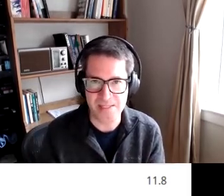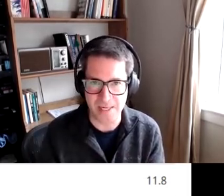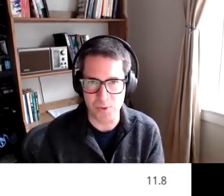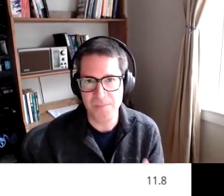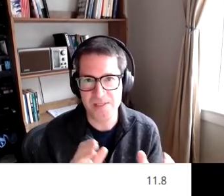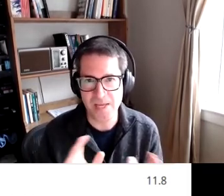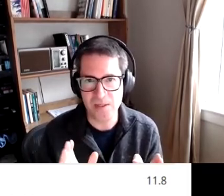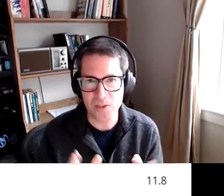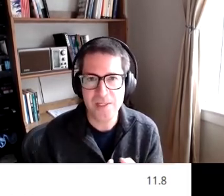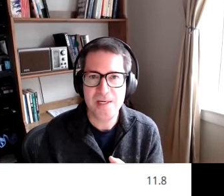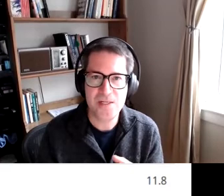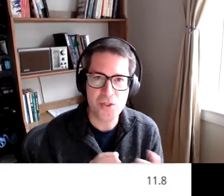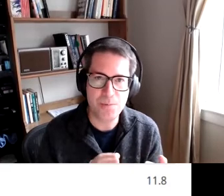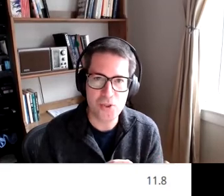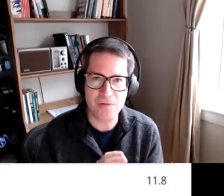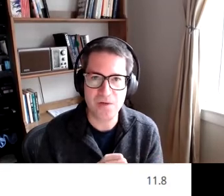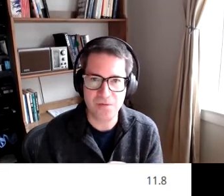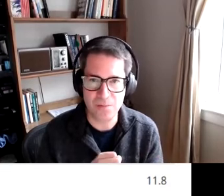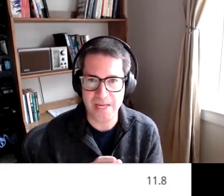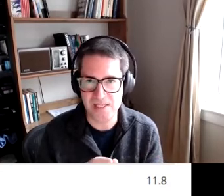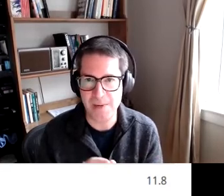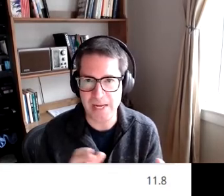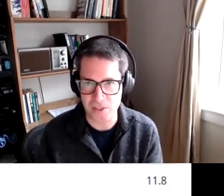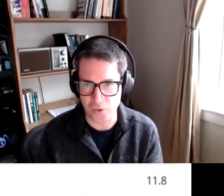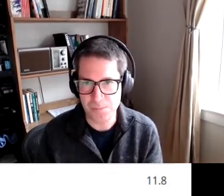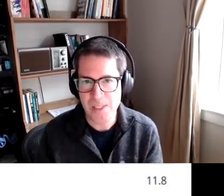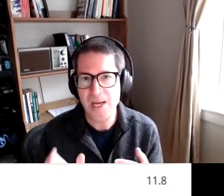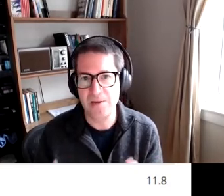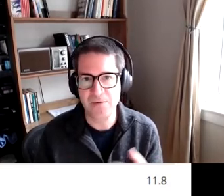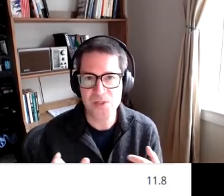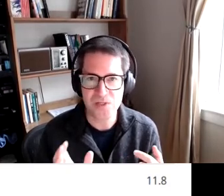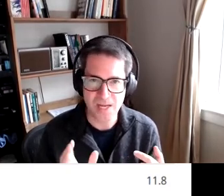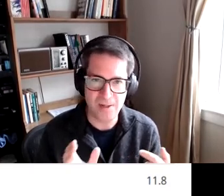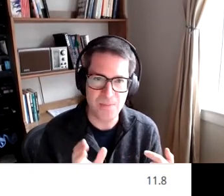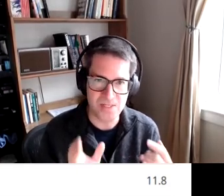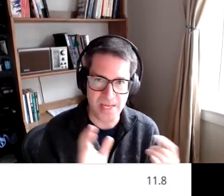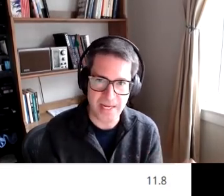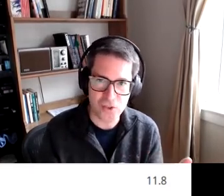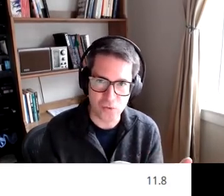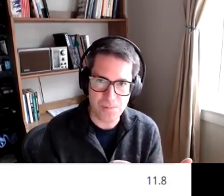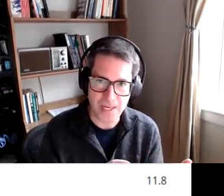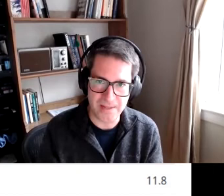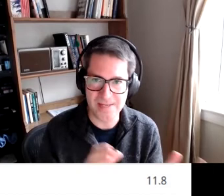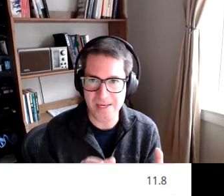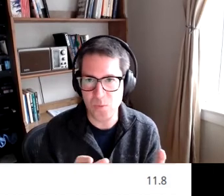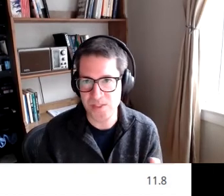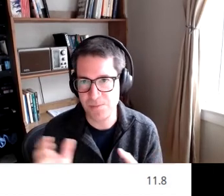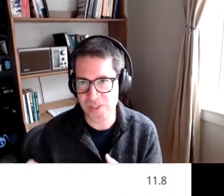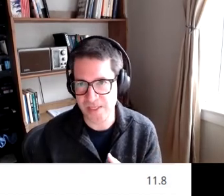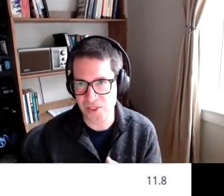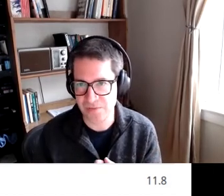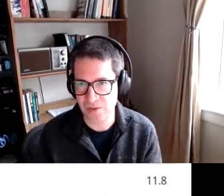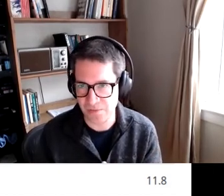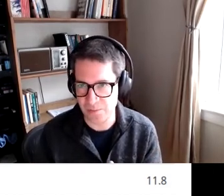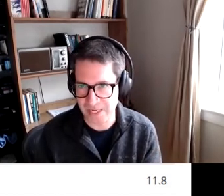data in this table it's titled distribution of confirmed cases by age group and the first column is age group and the second one is